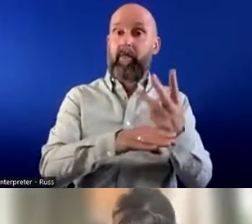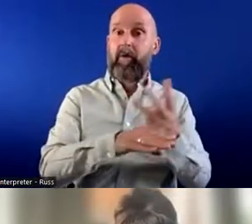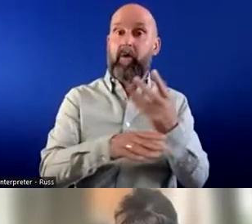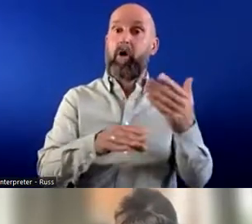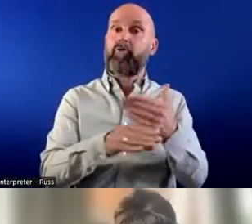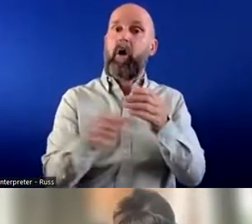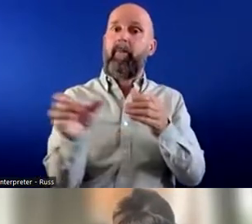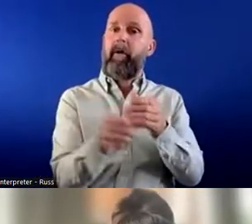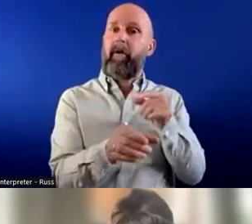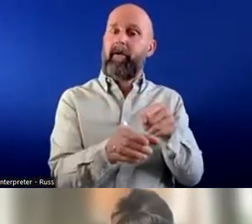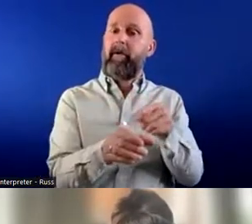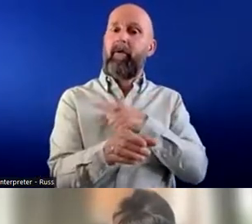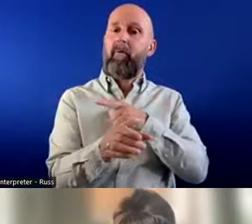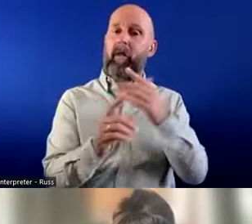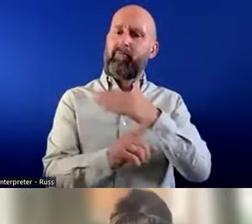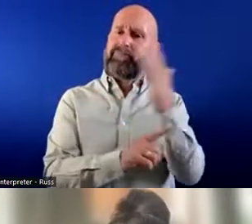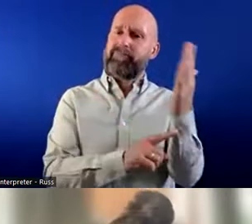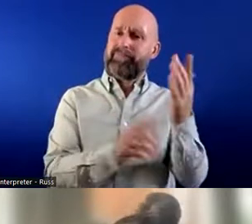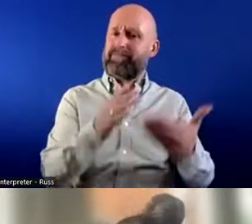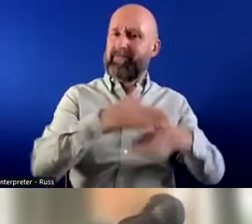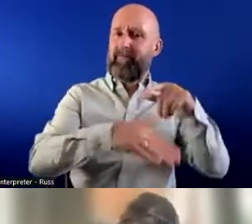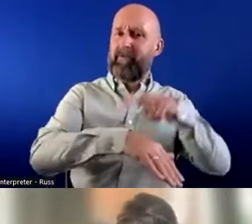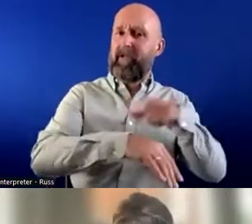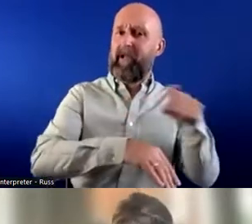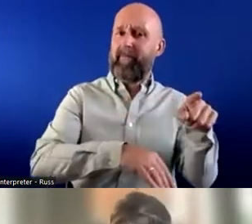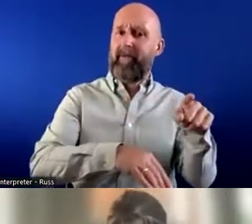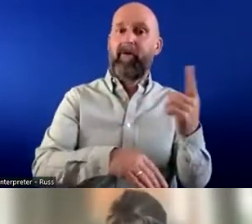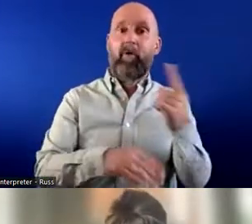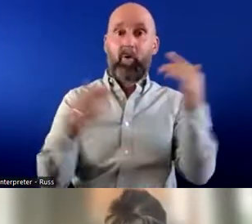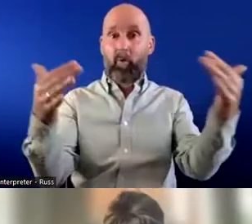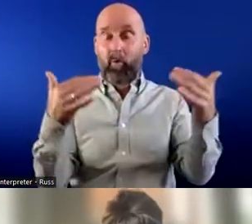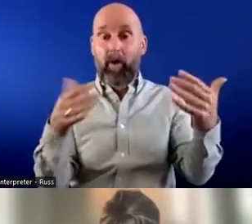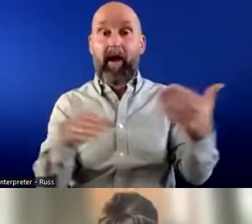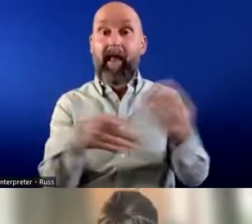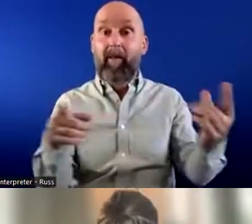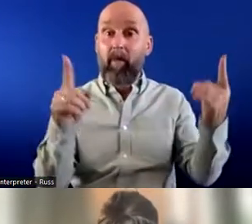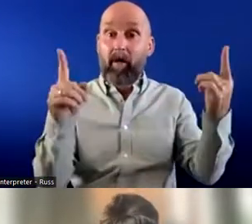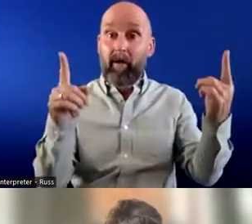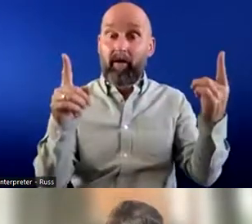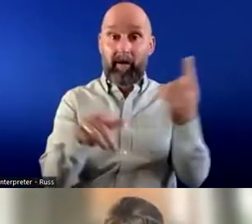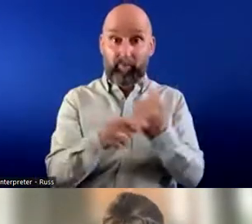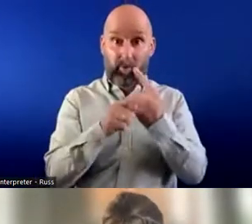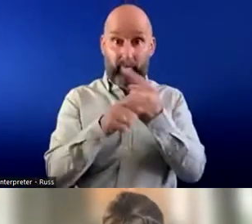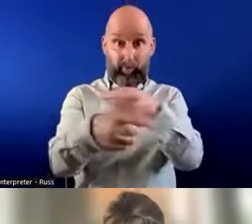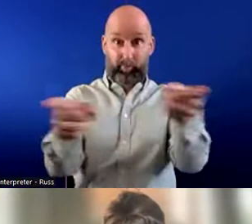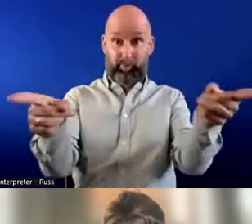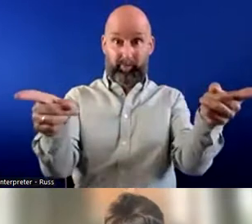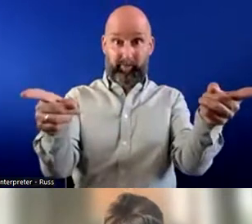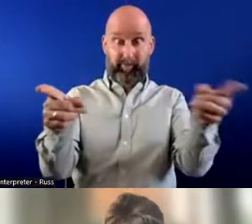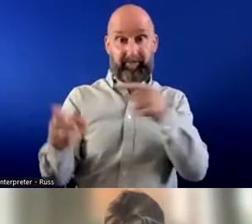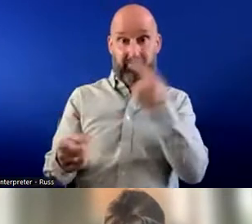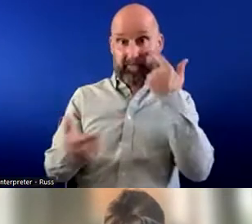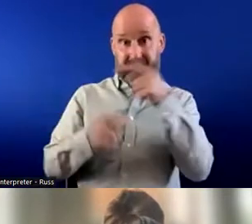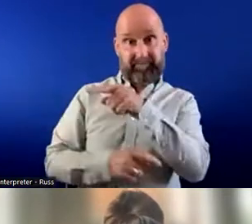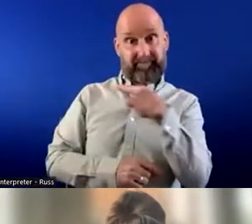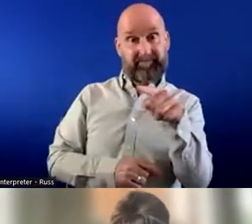position and everybody in between. So anybody who's on the call that's an employer, we're talking about you. But also, we need to